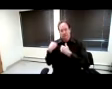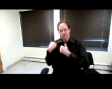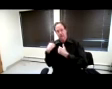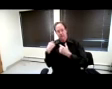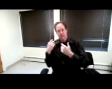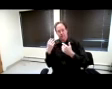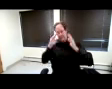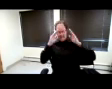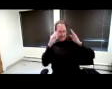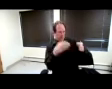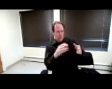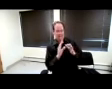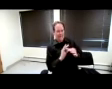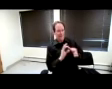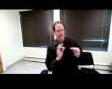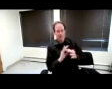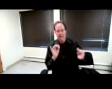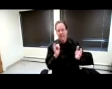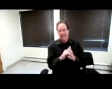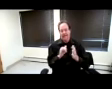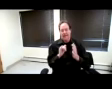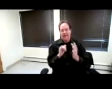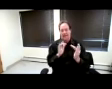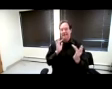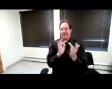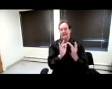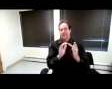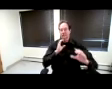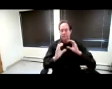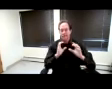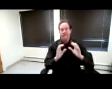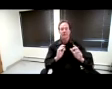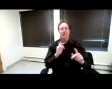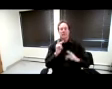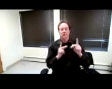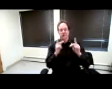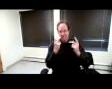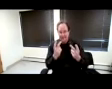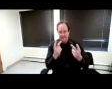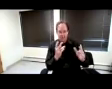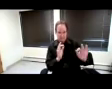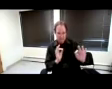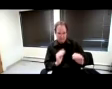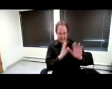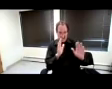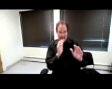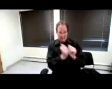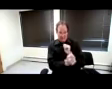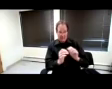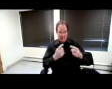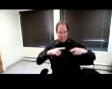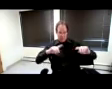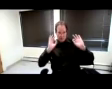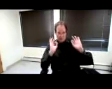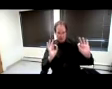Just generally having that contact. You can communicate to the people behind the scenes to make sure things are working. Because it's live. It's